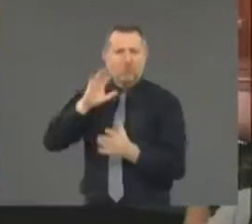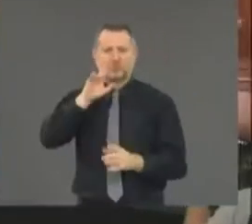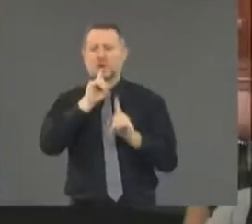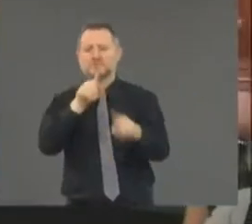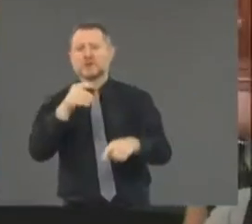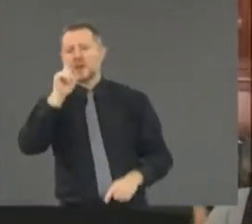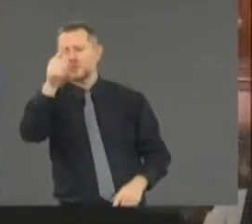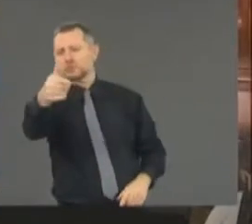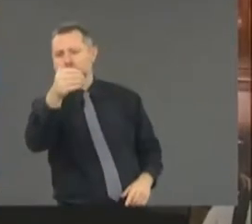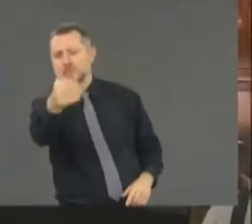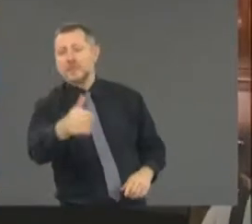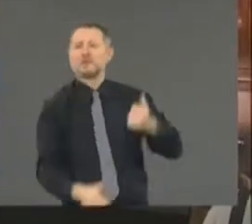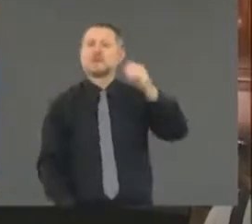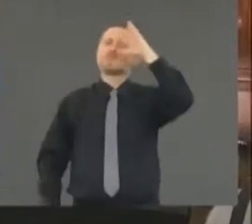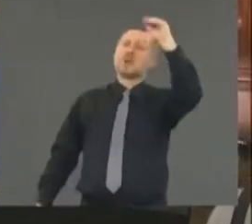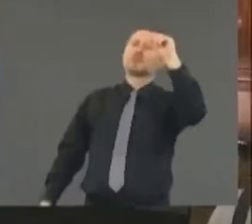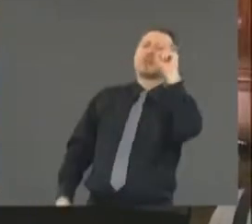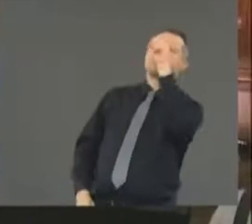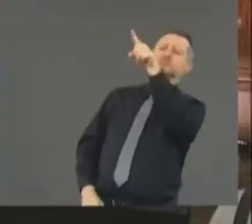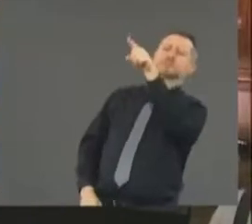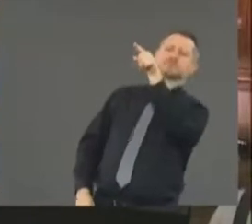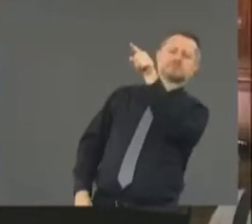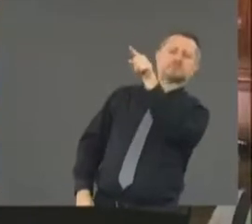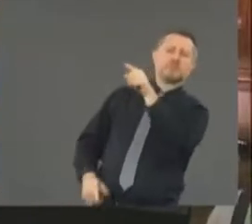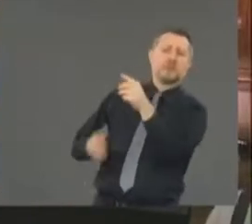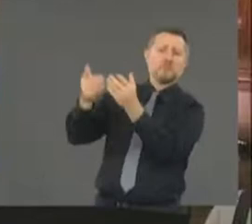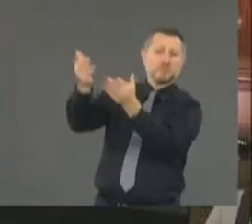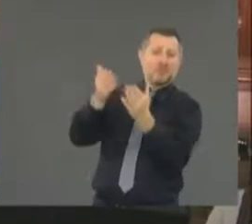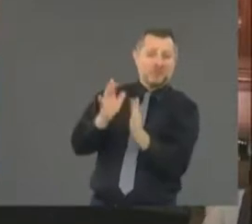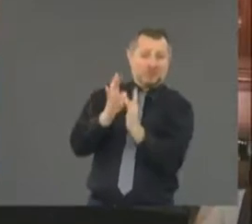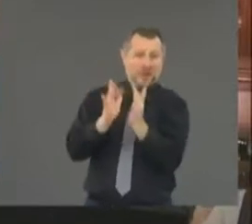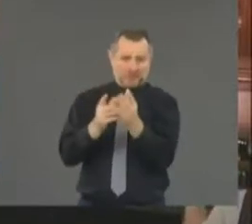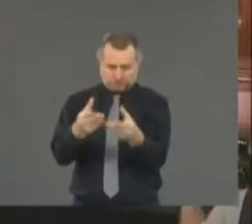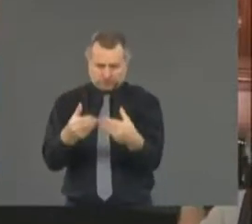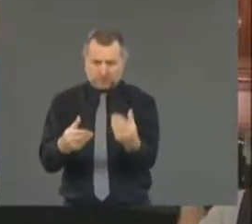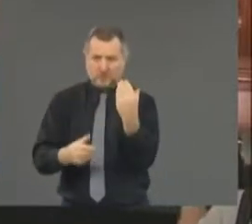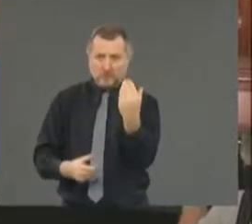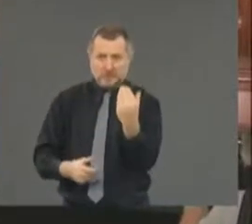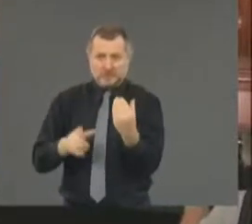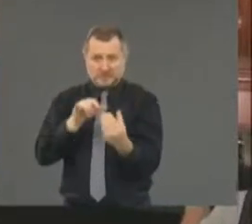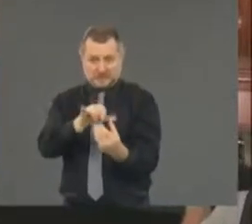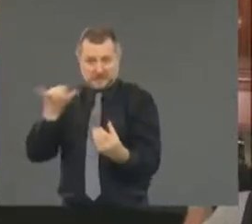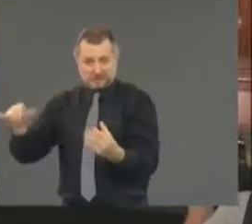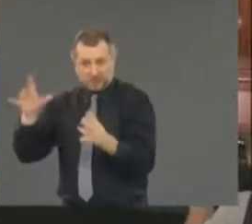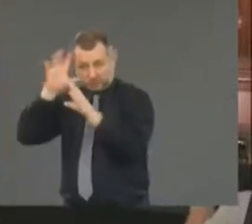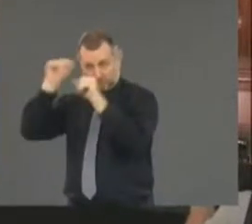Bible to the dais today. That's an obvious reference to what the president did on Monday. What do you make?